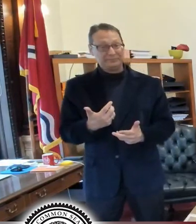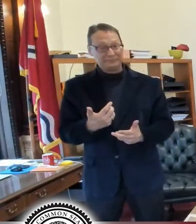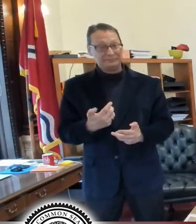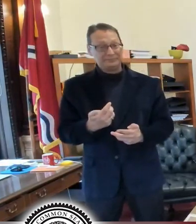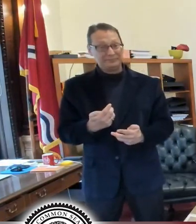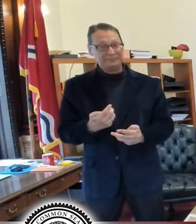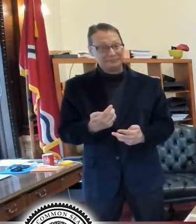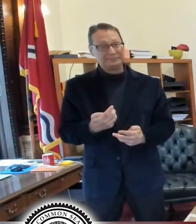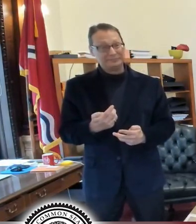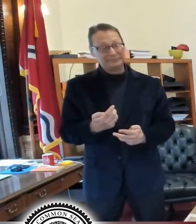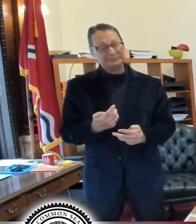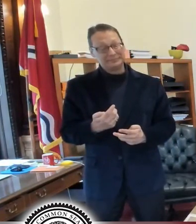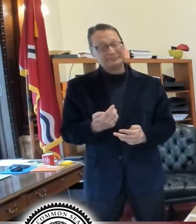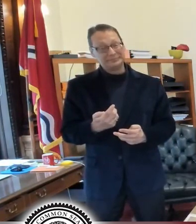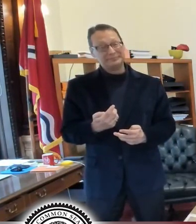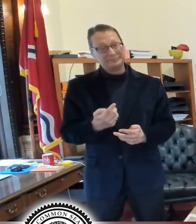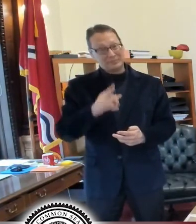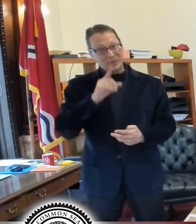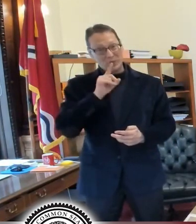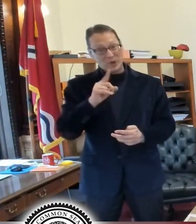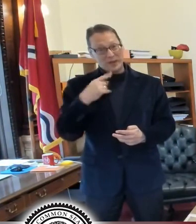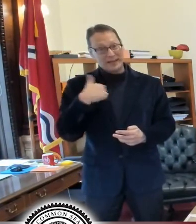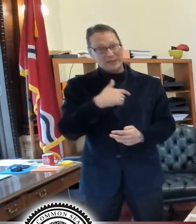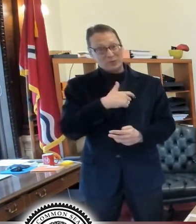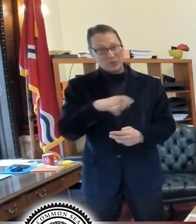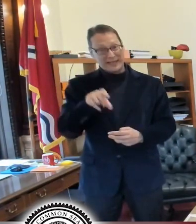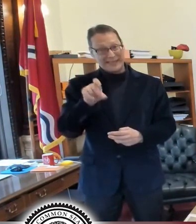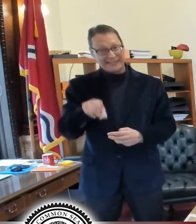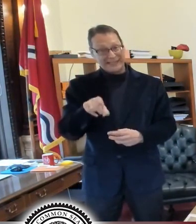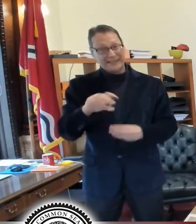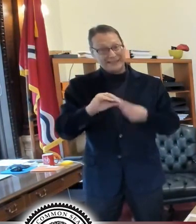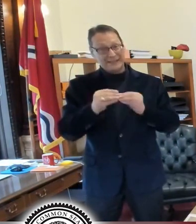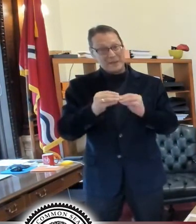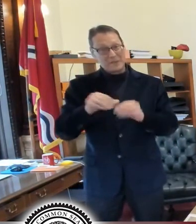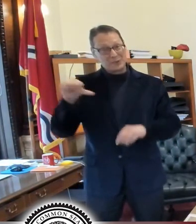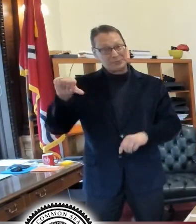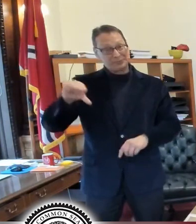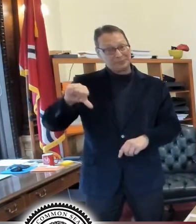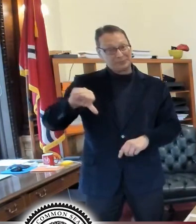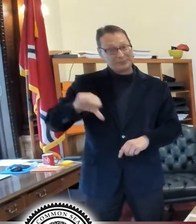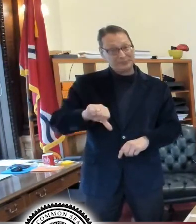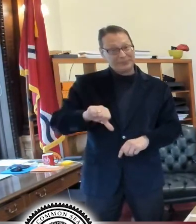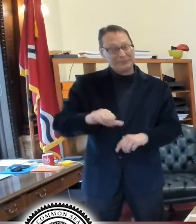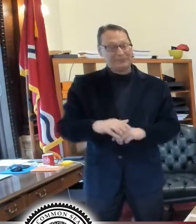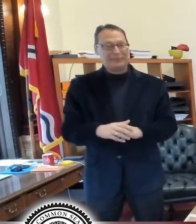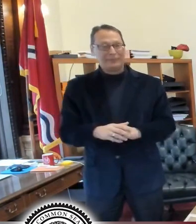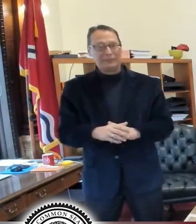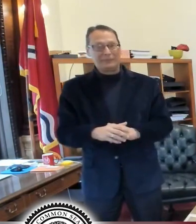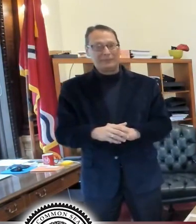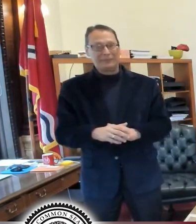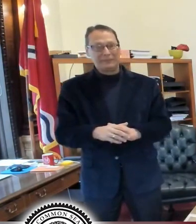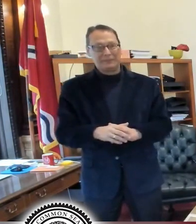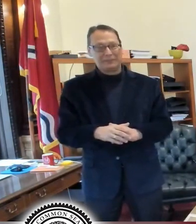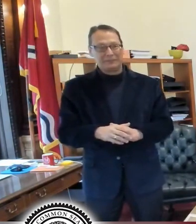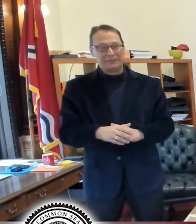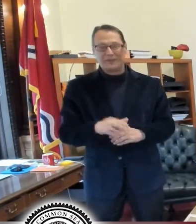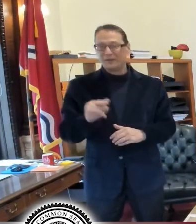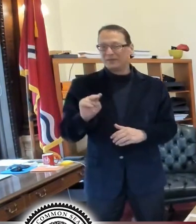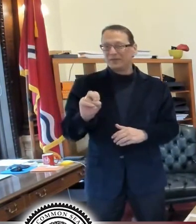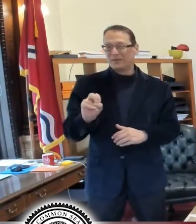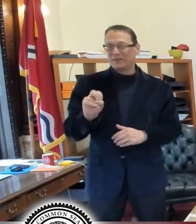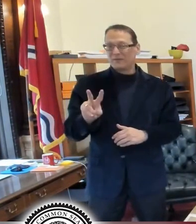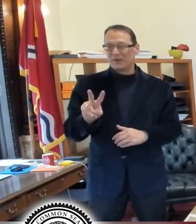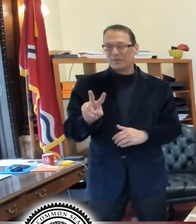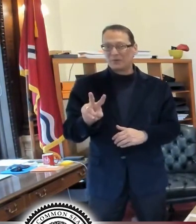uh, untenable. We, we need to get these numbers down. Here we are headed in. It's not even the first of November yet.